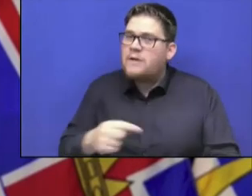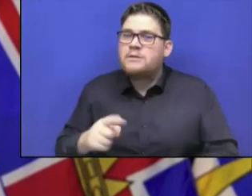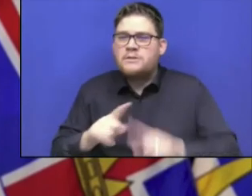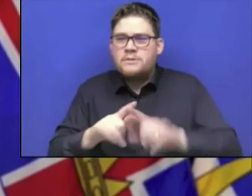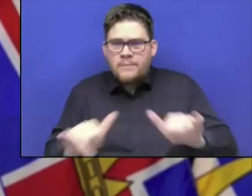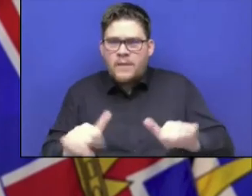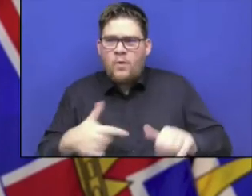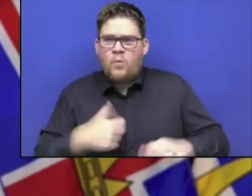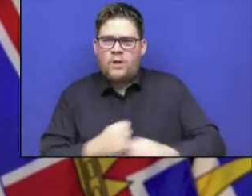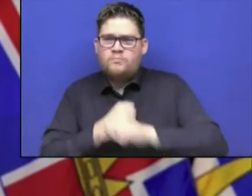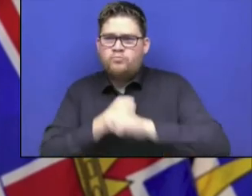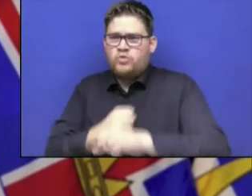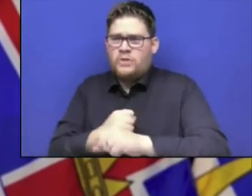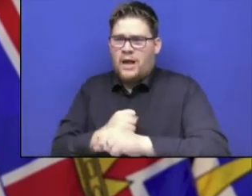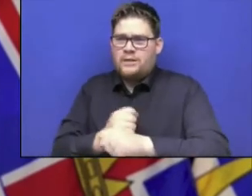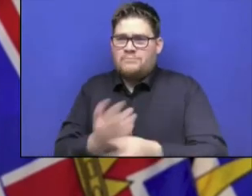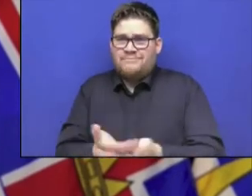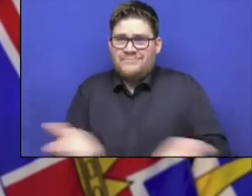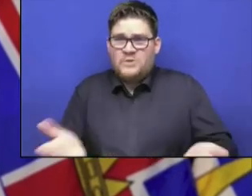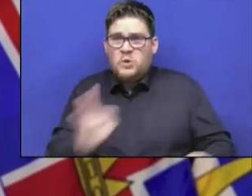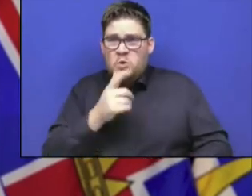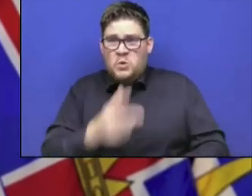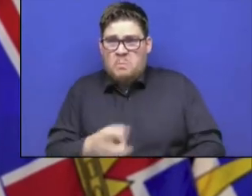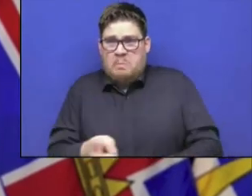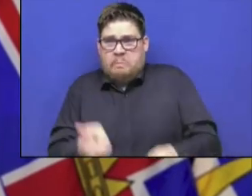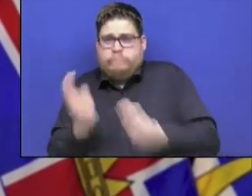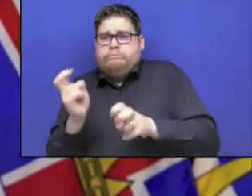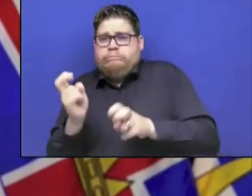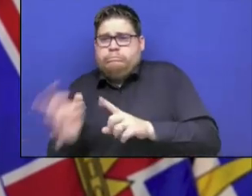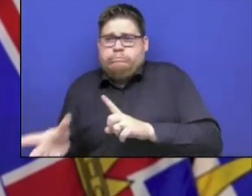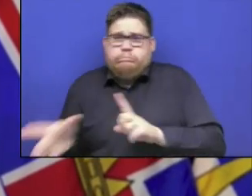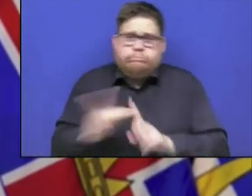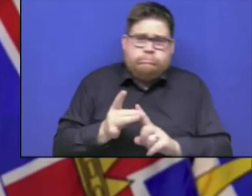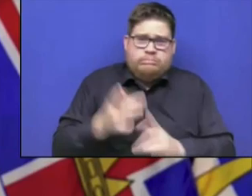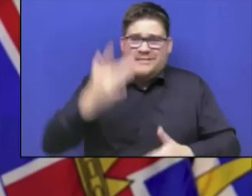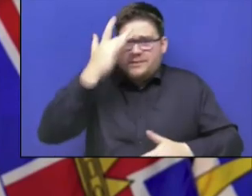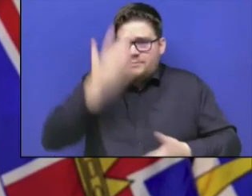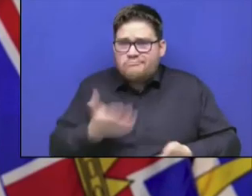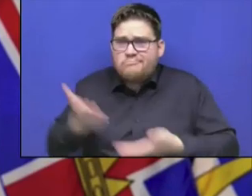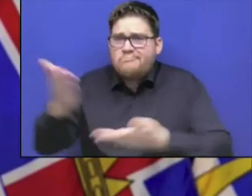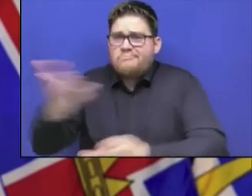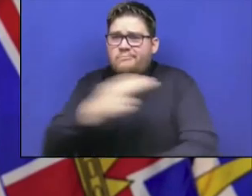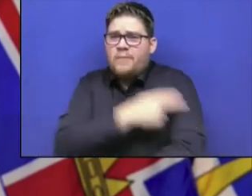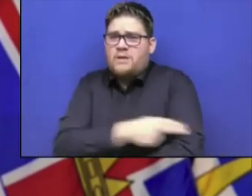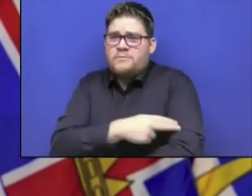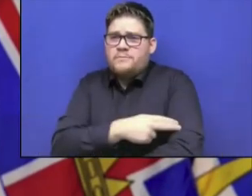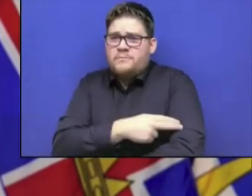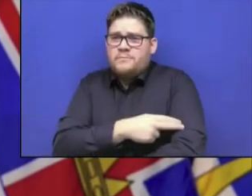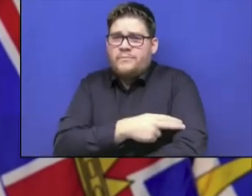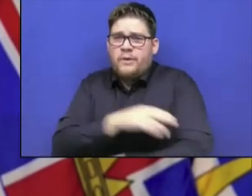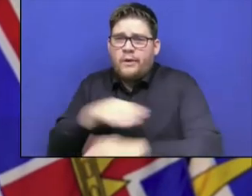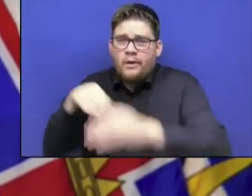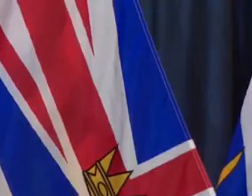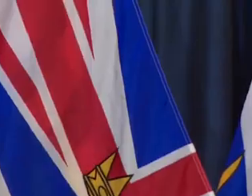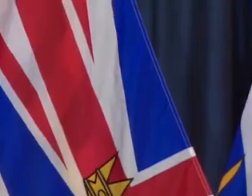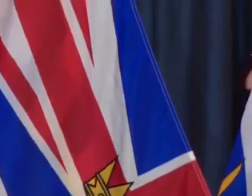severe illness and for our hospitalizations, ICU cases to come down too. Thank you.